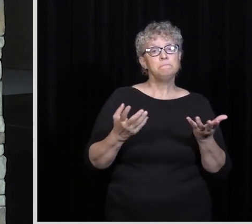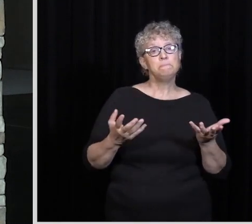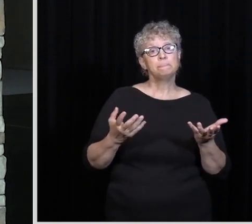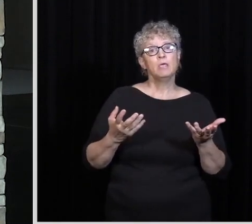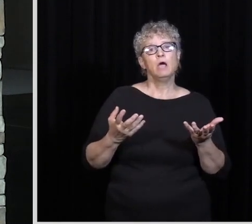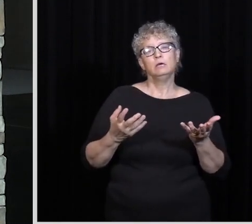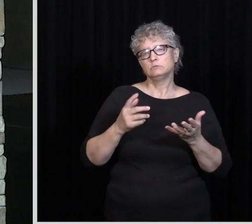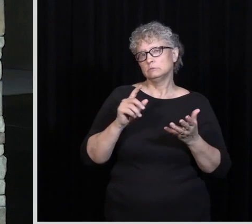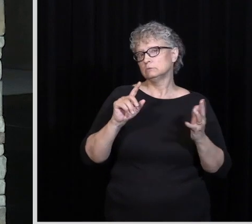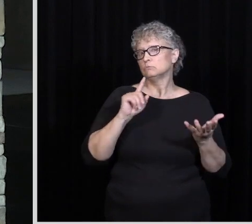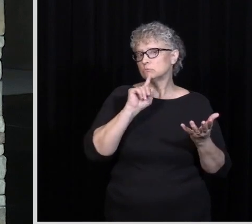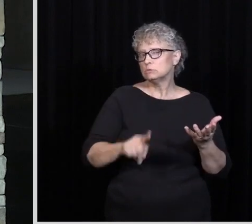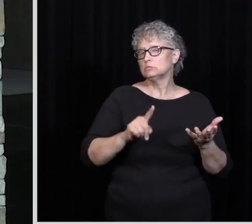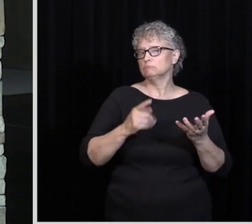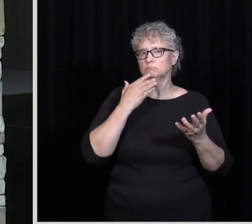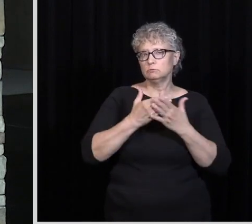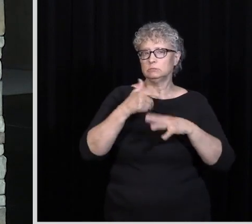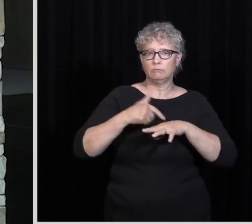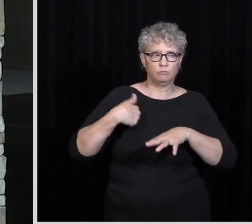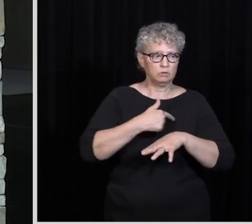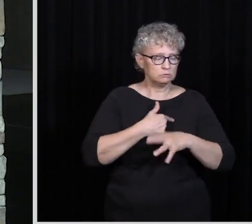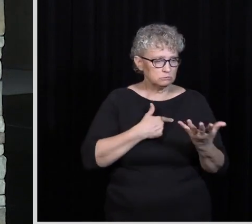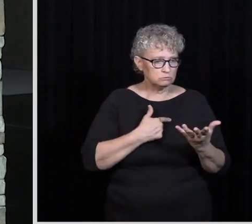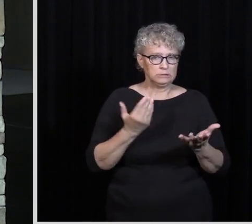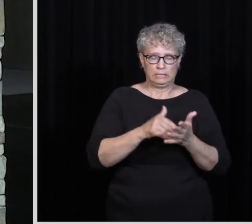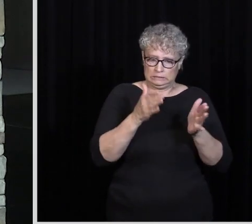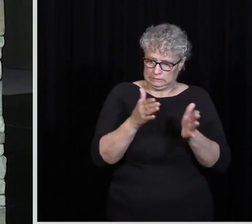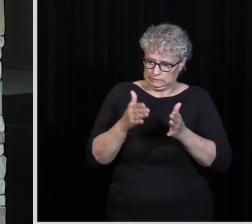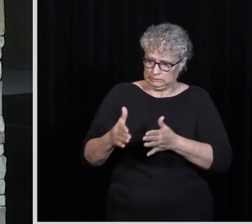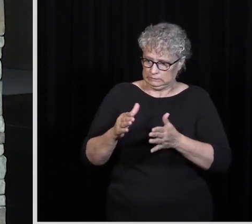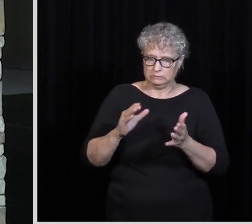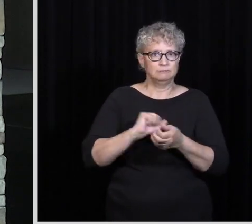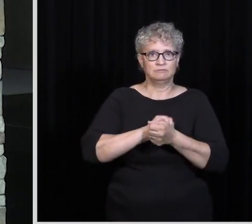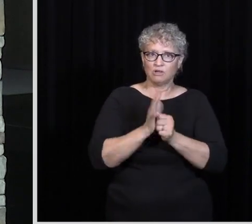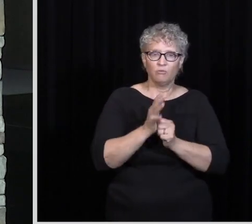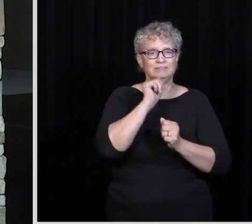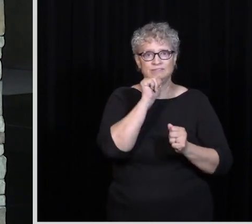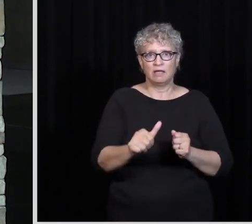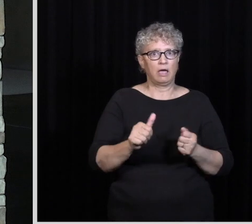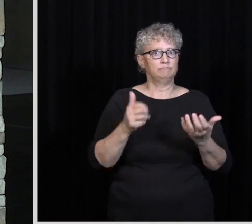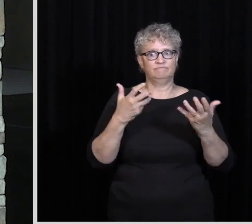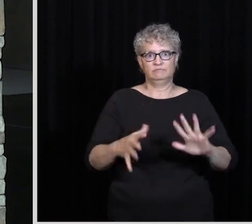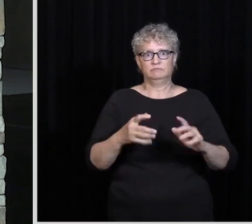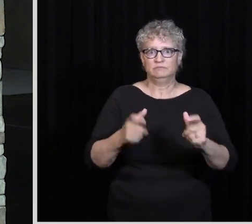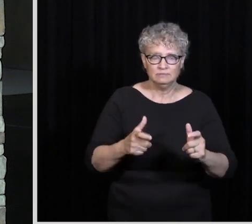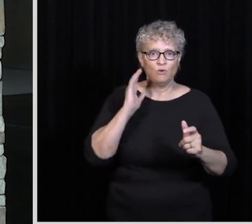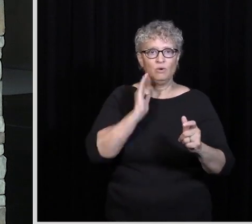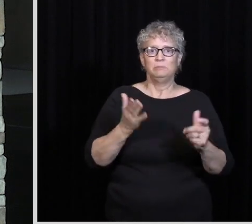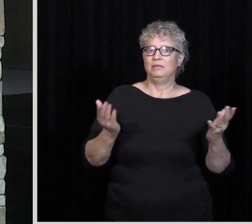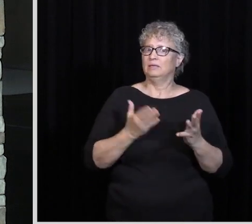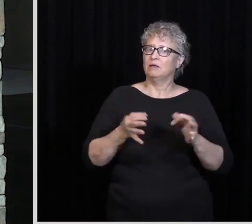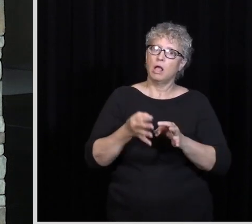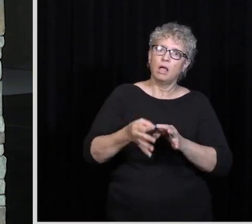this is just a really great time for us to regroup. The COVID is not going away, y'all. It's going to be here for a while. And so